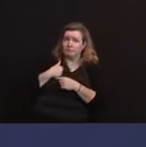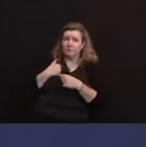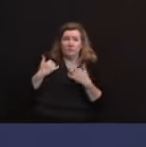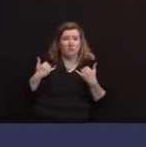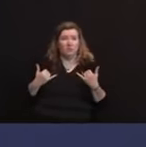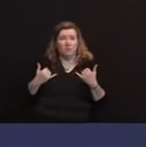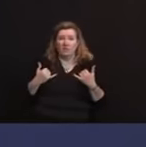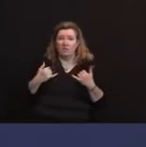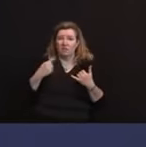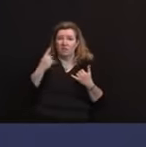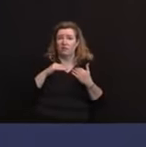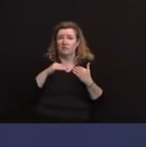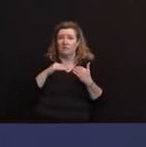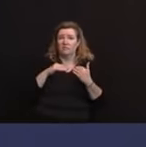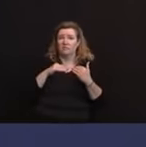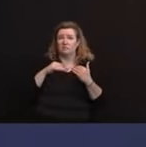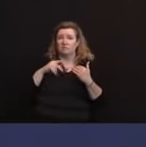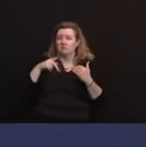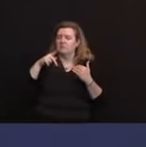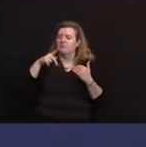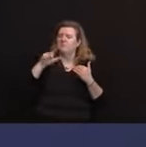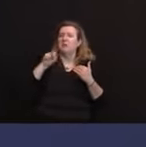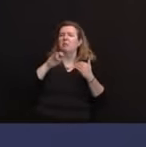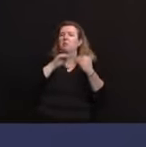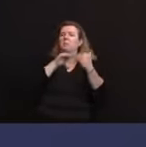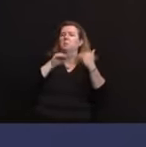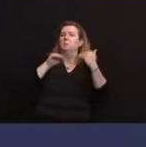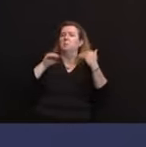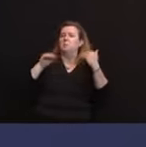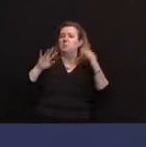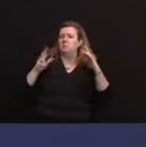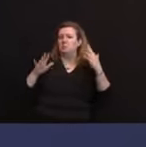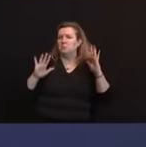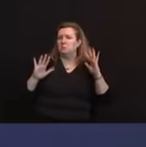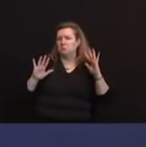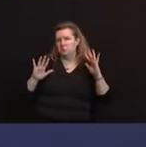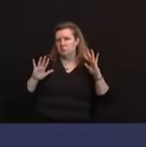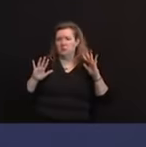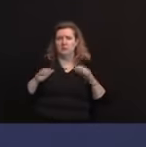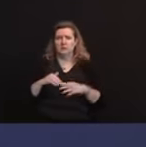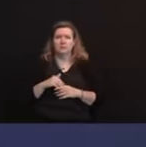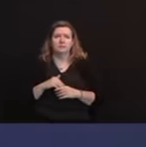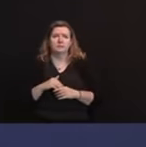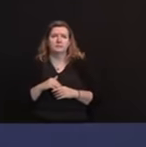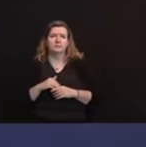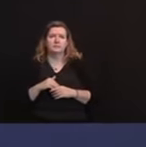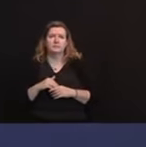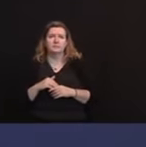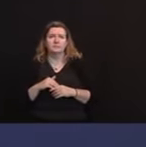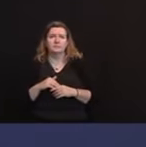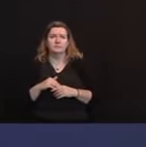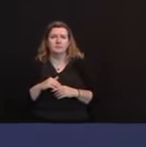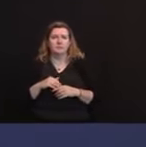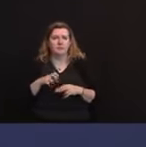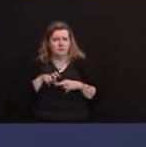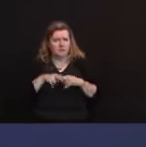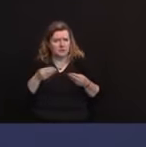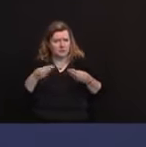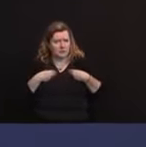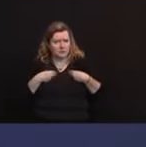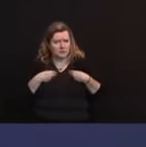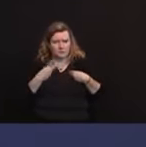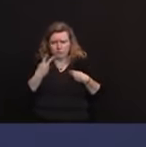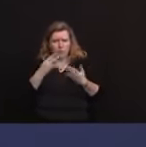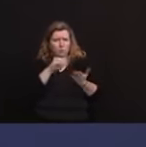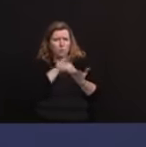and let's hope it is the case. I've gotten two notes since your, so Merry Christmas, Dave, I've gotten two